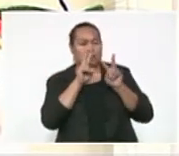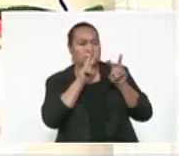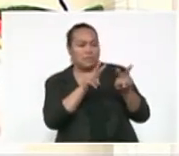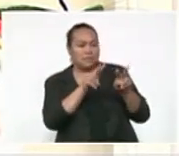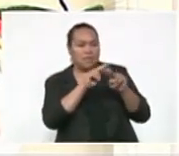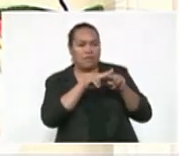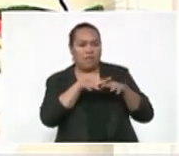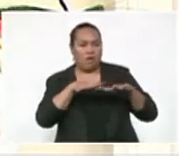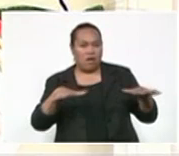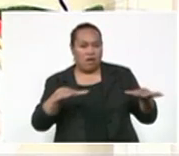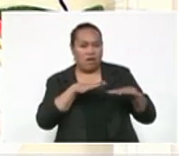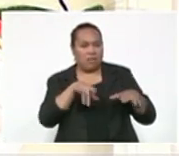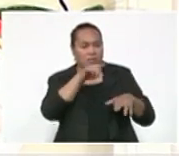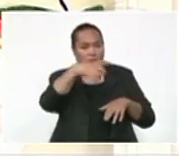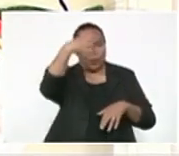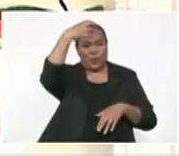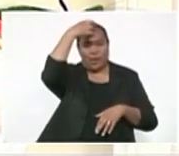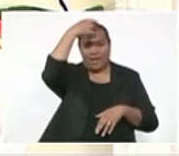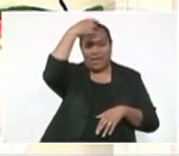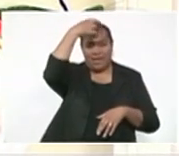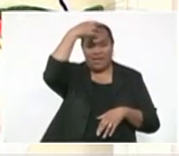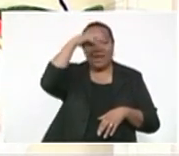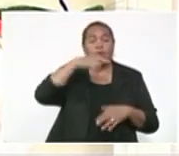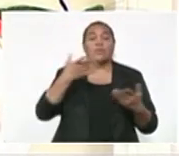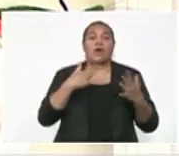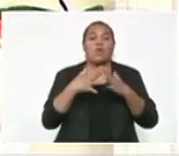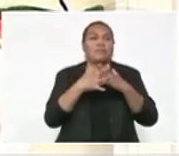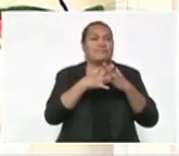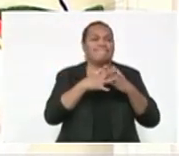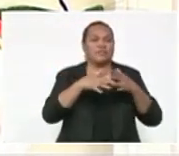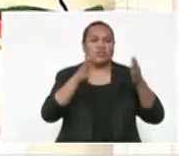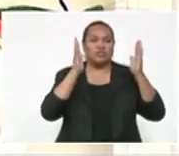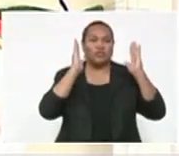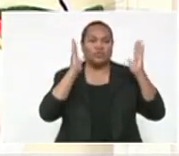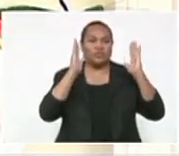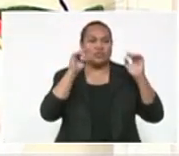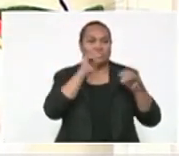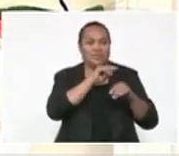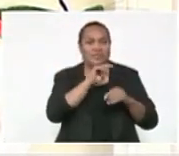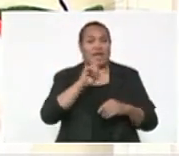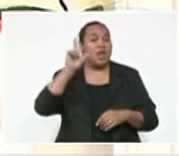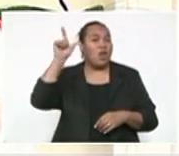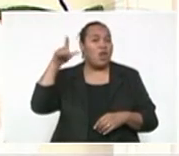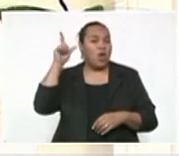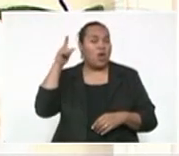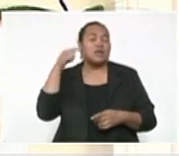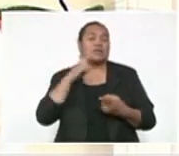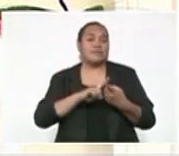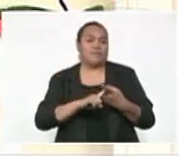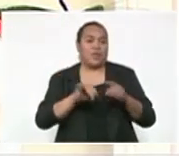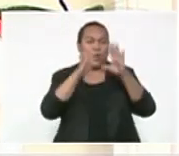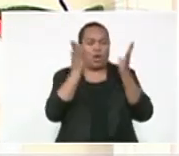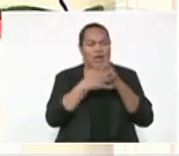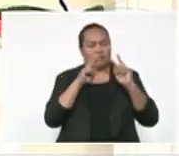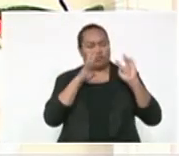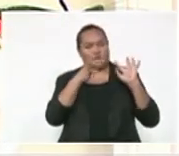service of Her Late Majesty Queen Elizabeth II at the Westminster Abbey in London. The whole world joined the royal